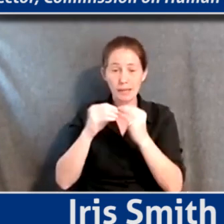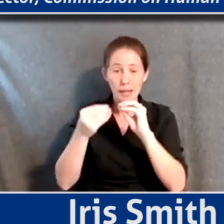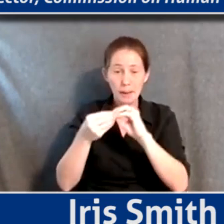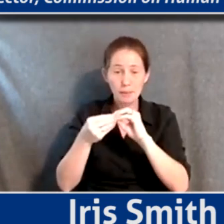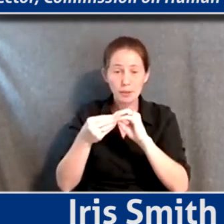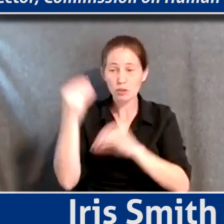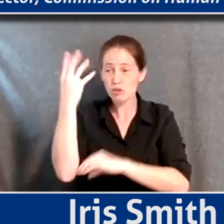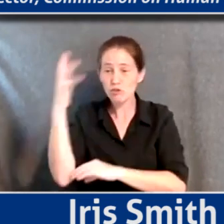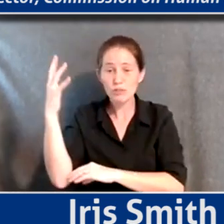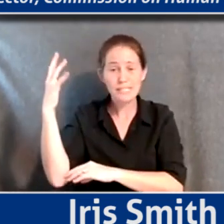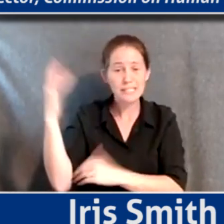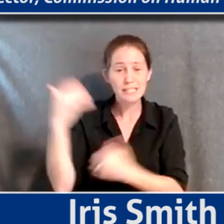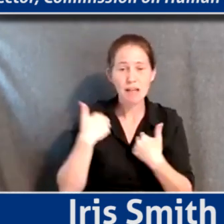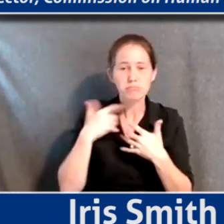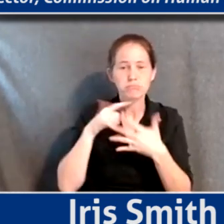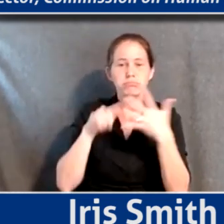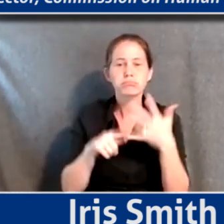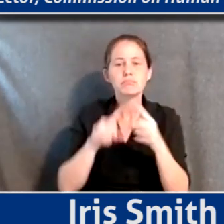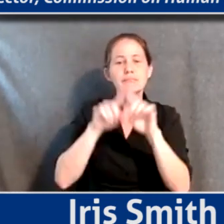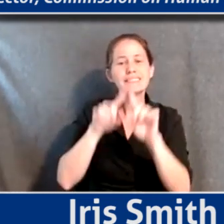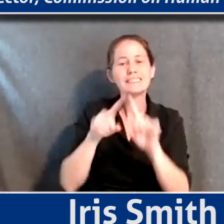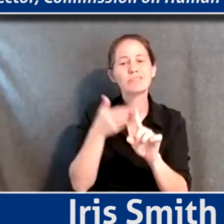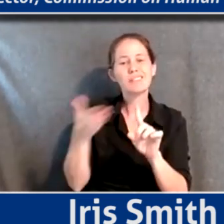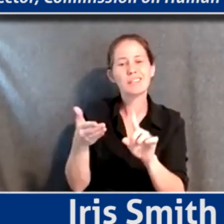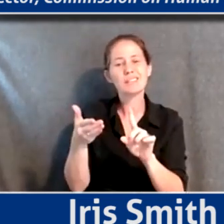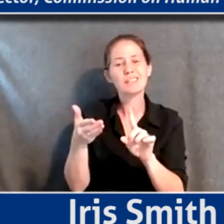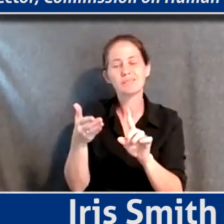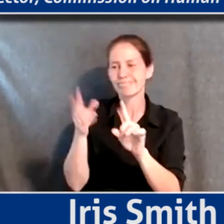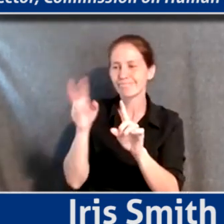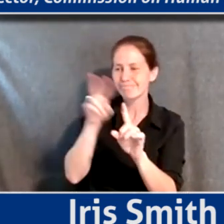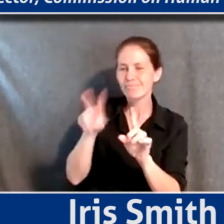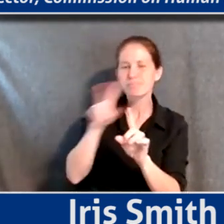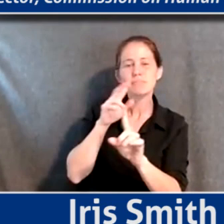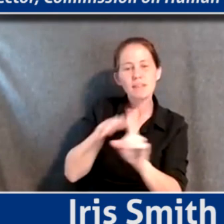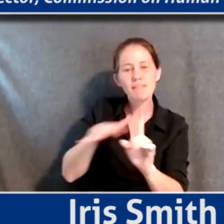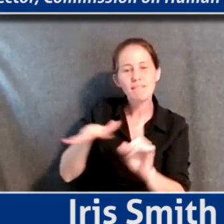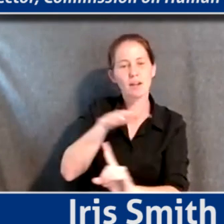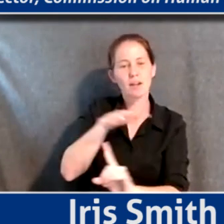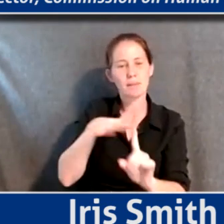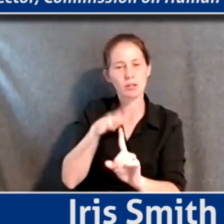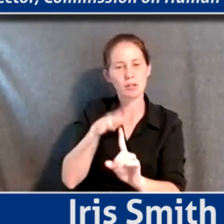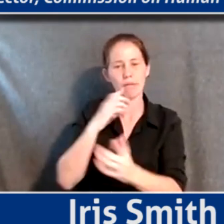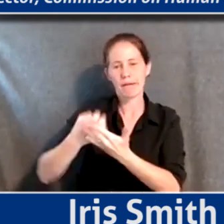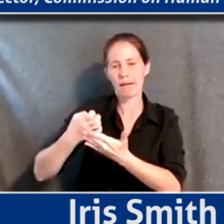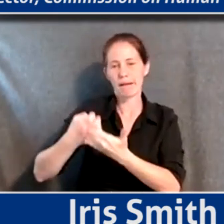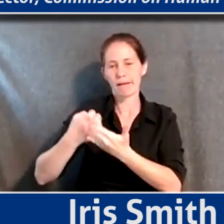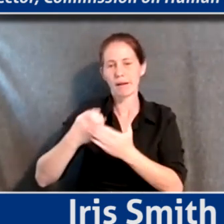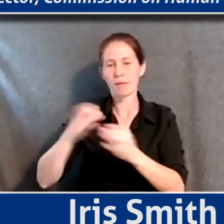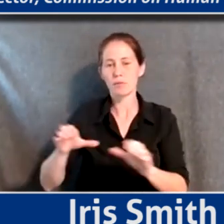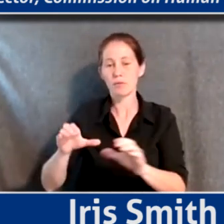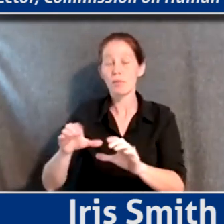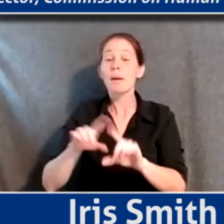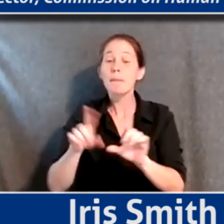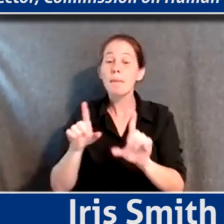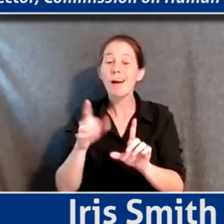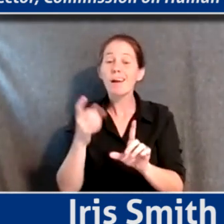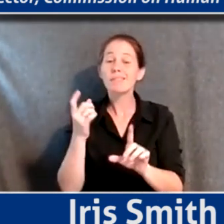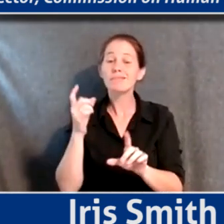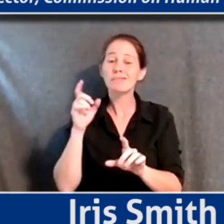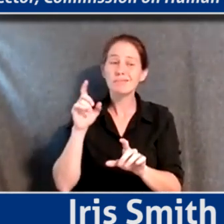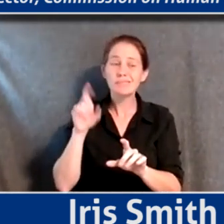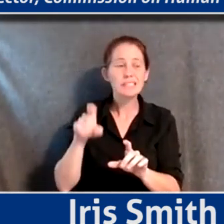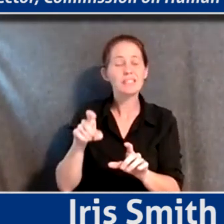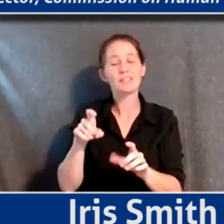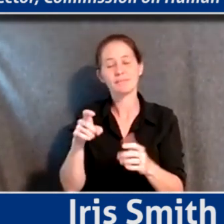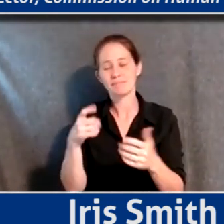we have, you know, these different kind of aspects in terms of kind of the environmental and economic performance. But we also felt the need to really get